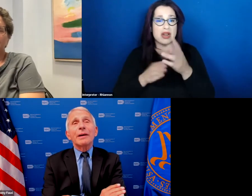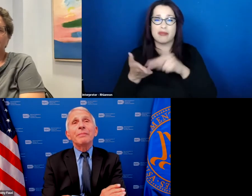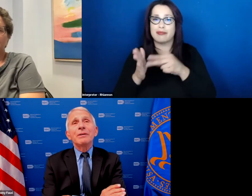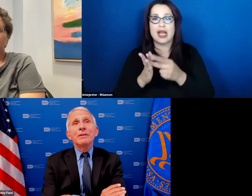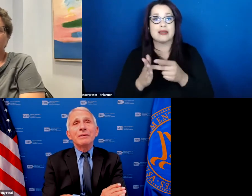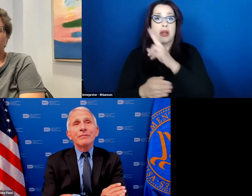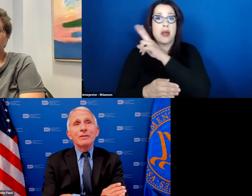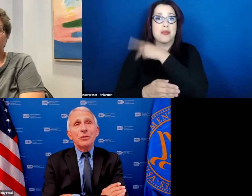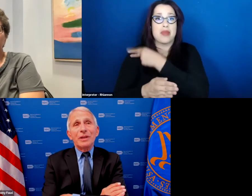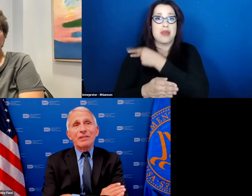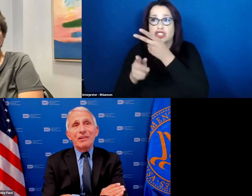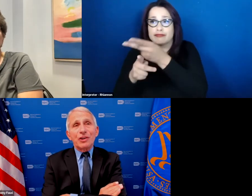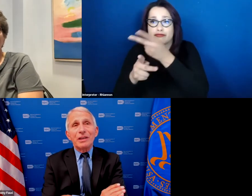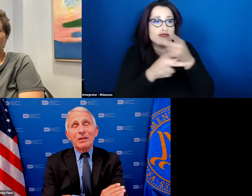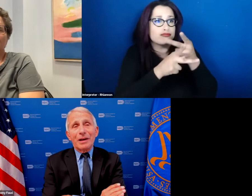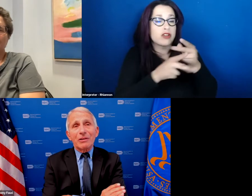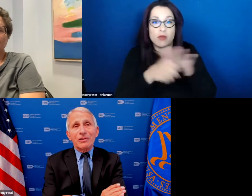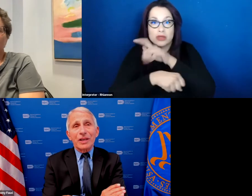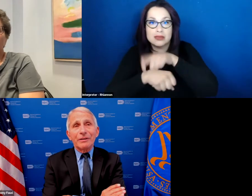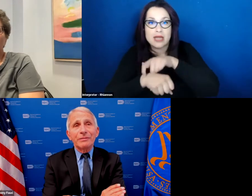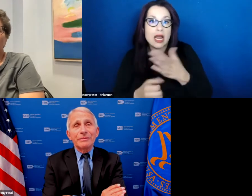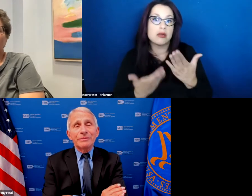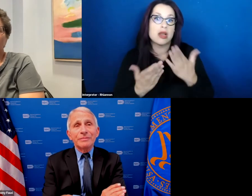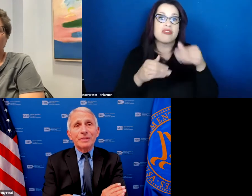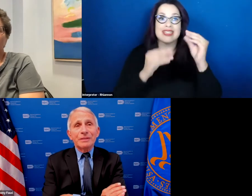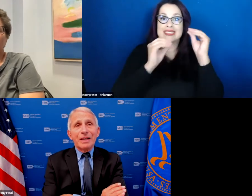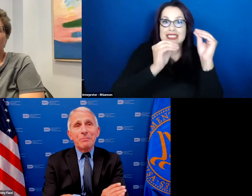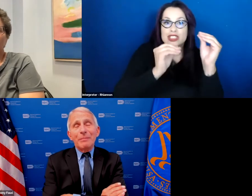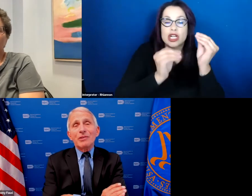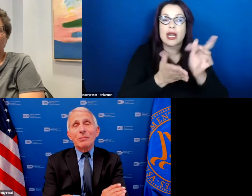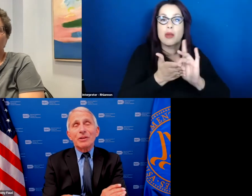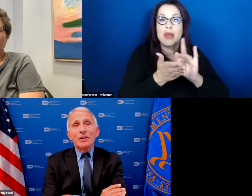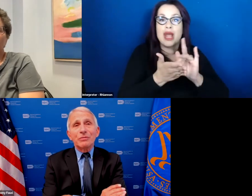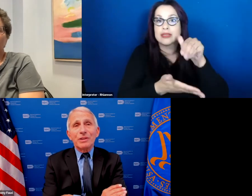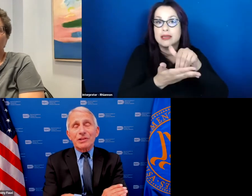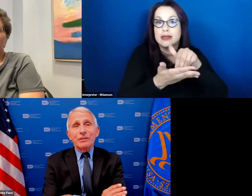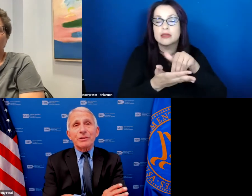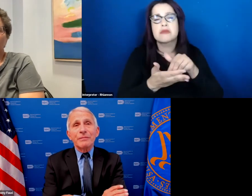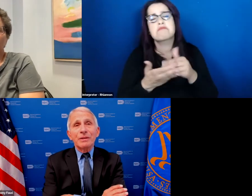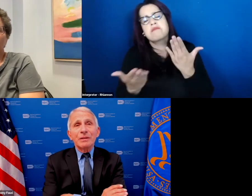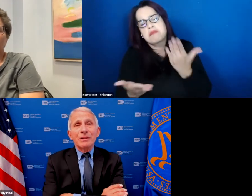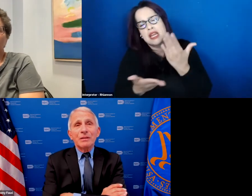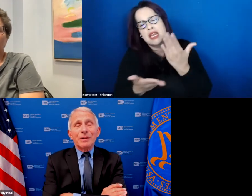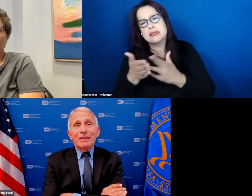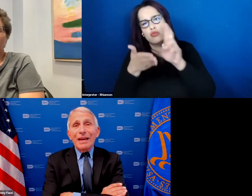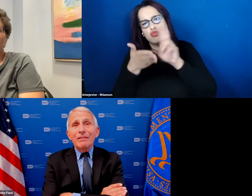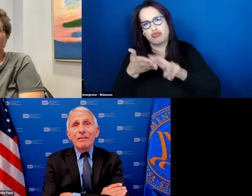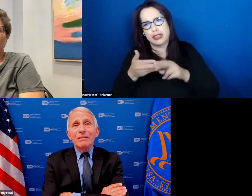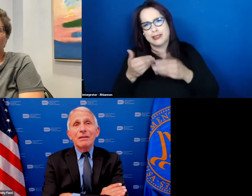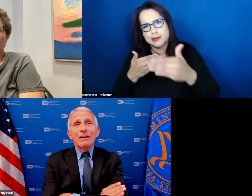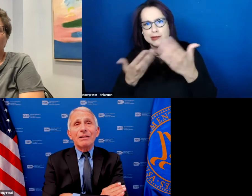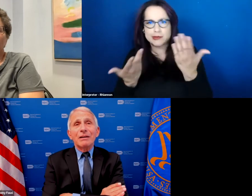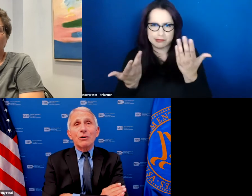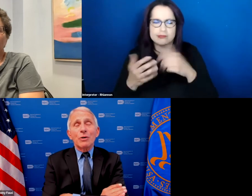-time doing teaching in a medical center and maybe some clinical research but then